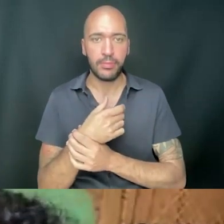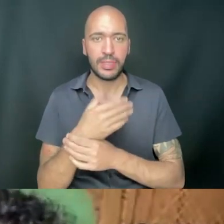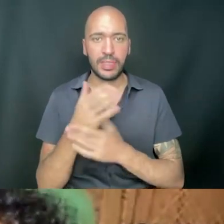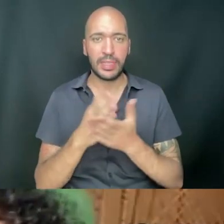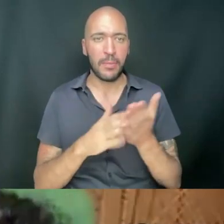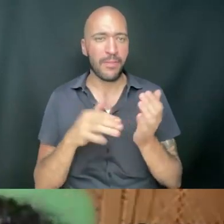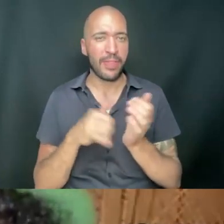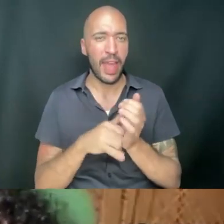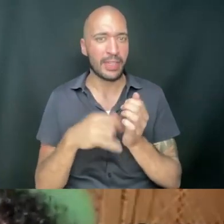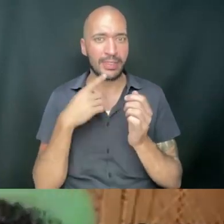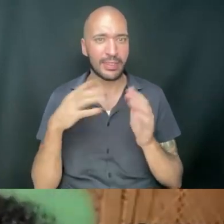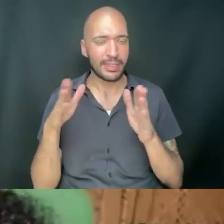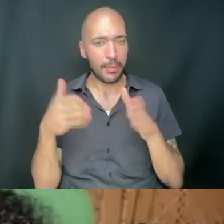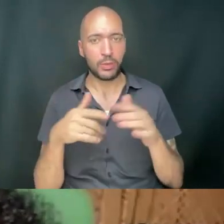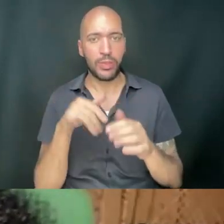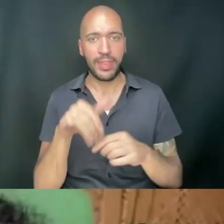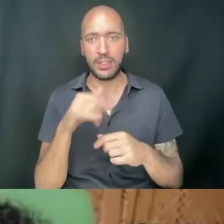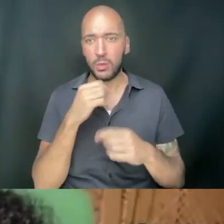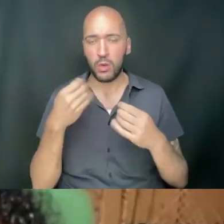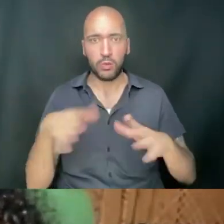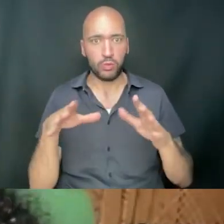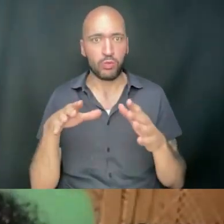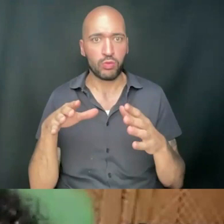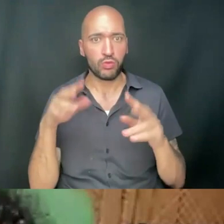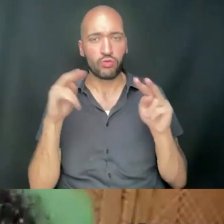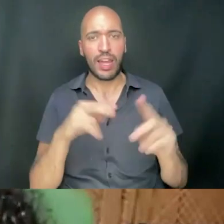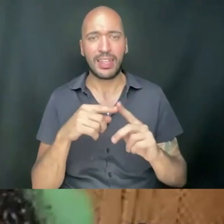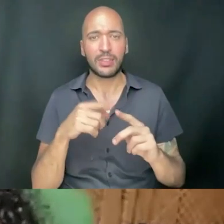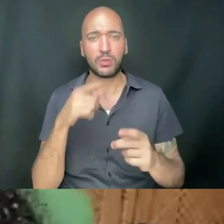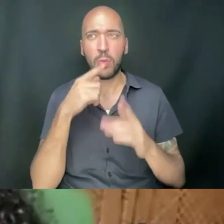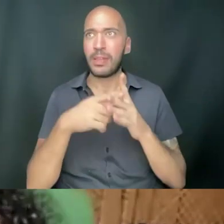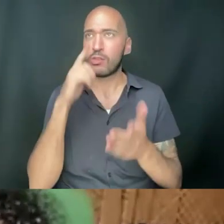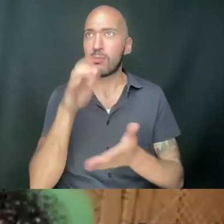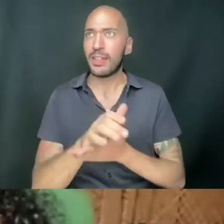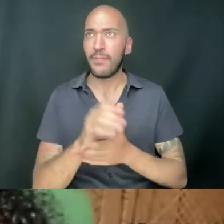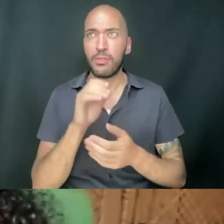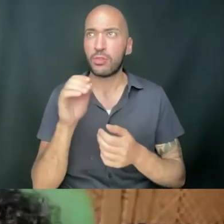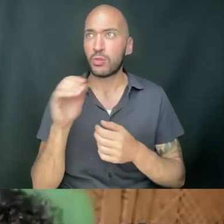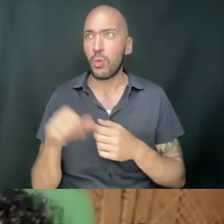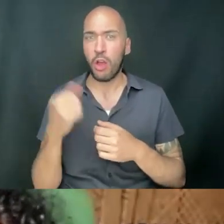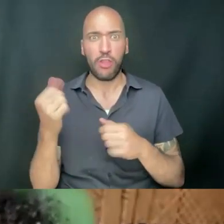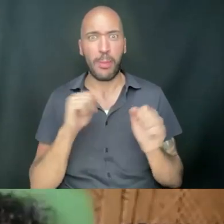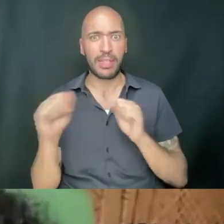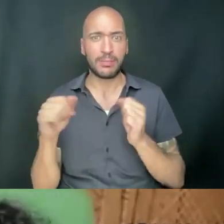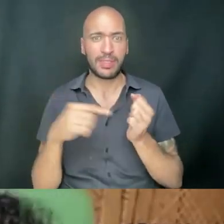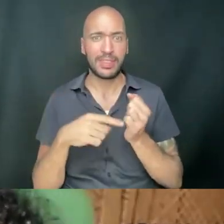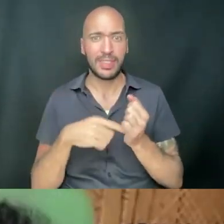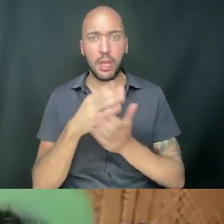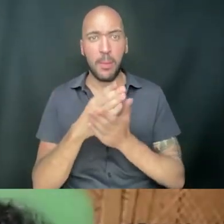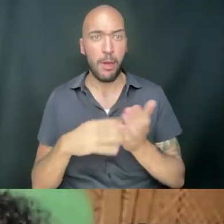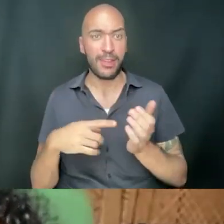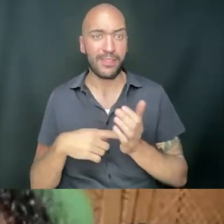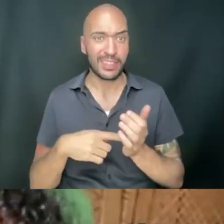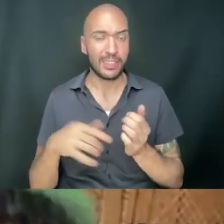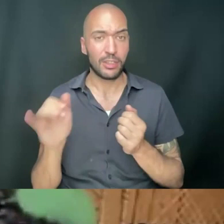to that so that you don't lose track, right? So that you don't begin to believe that there is no other possibility. And part of that is